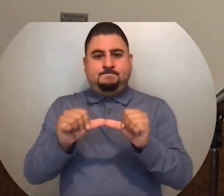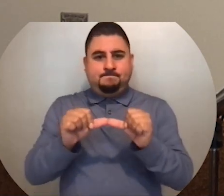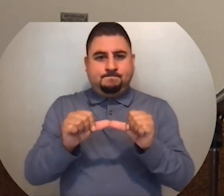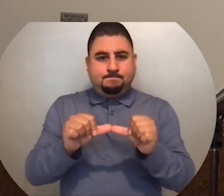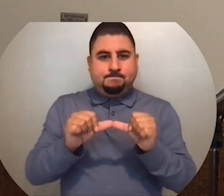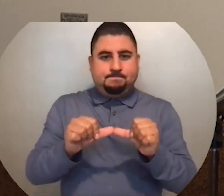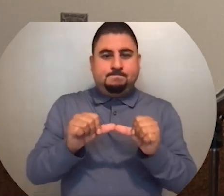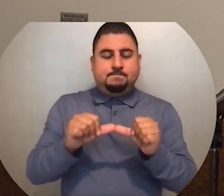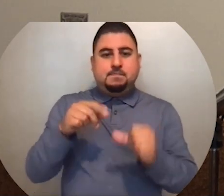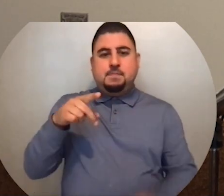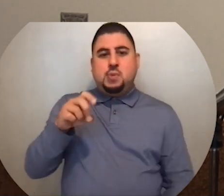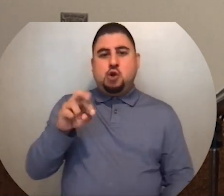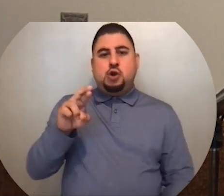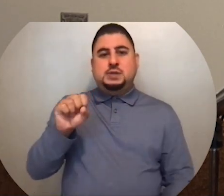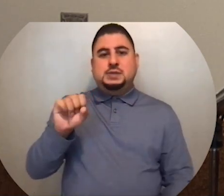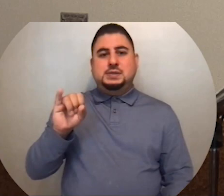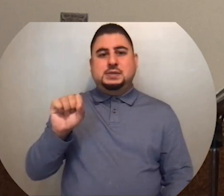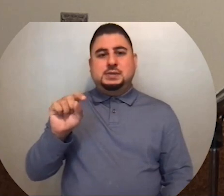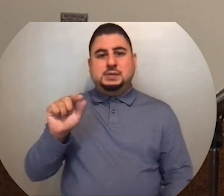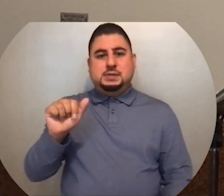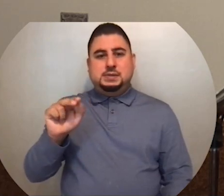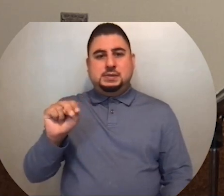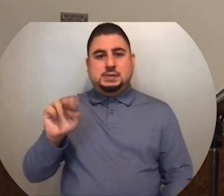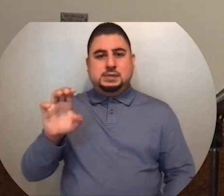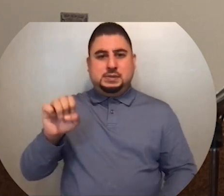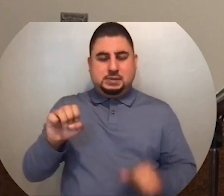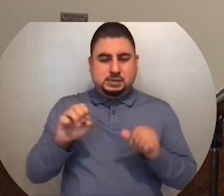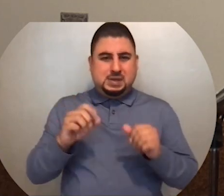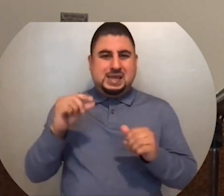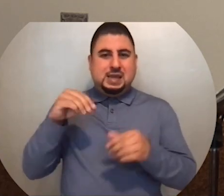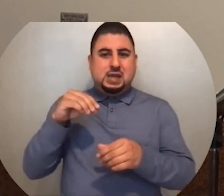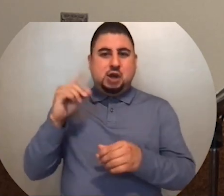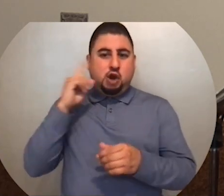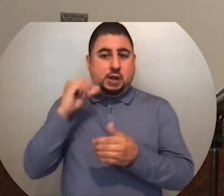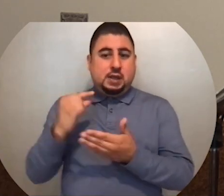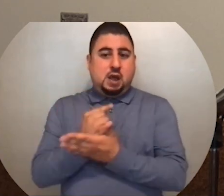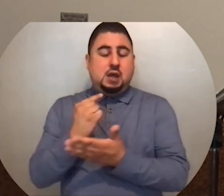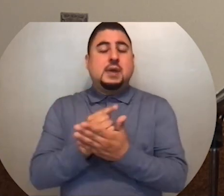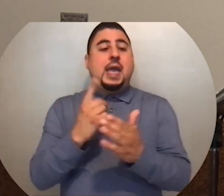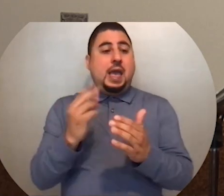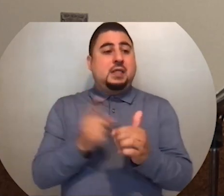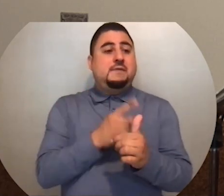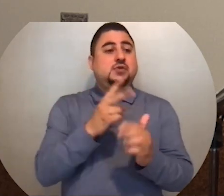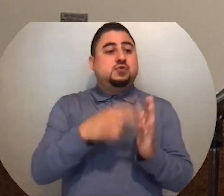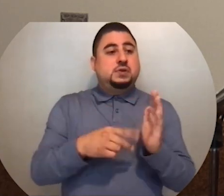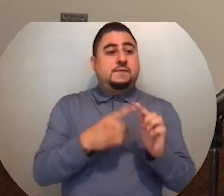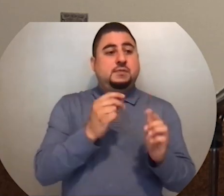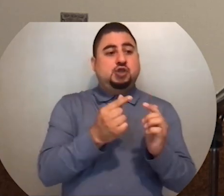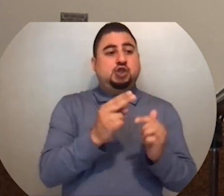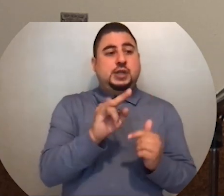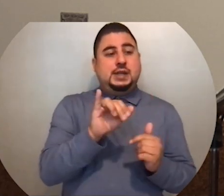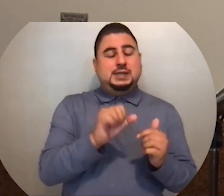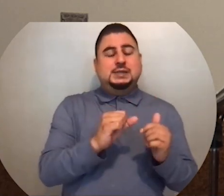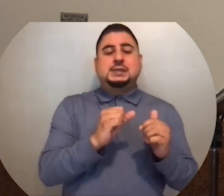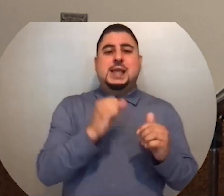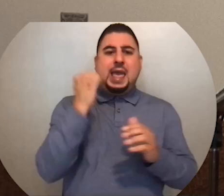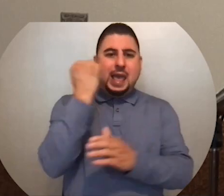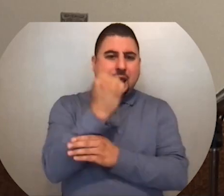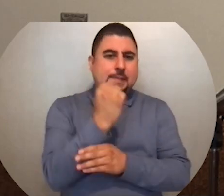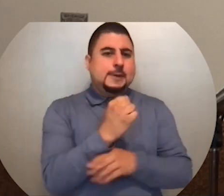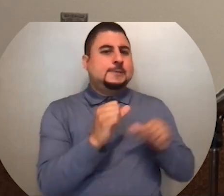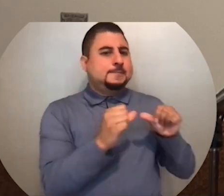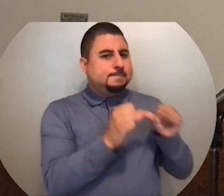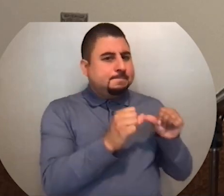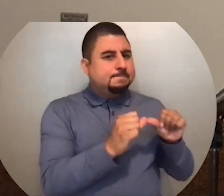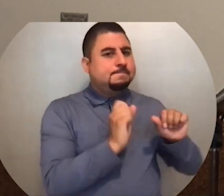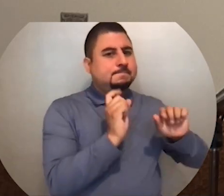We heard it in the Gospel quite literally. But even in that first reading from Genesis with Abraham talking to God about